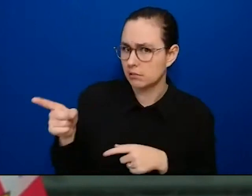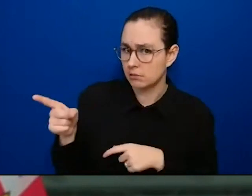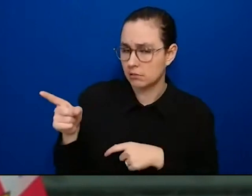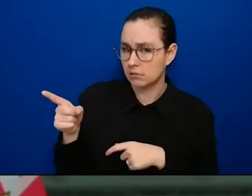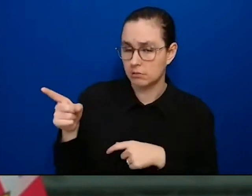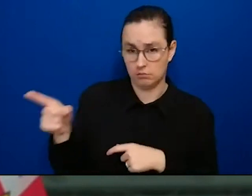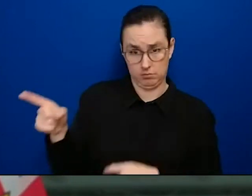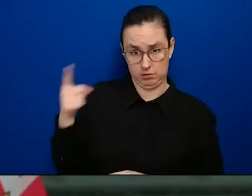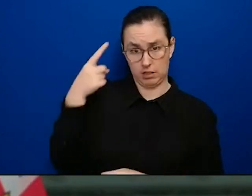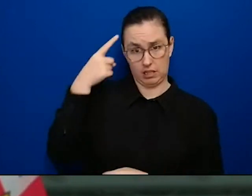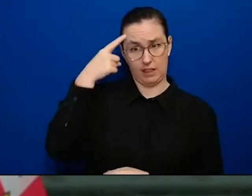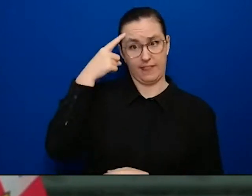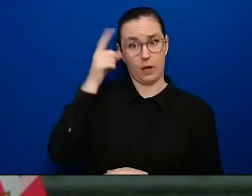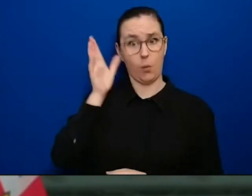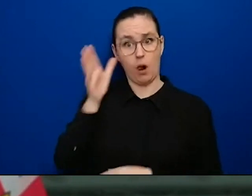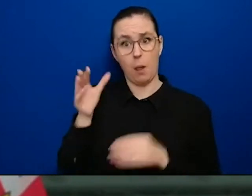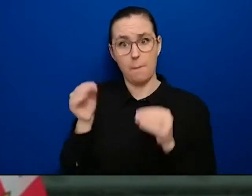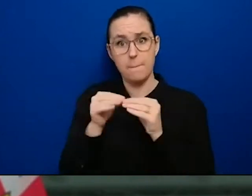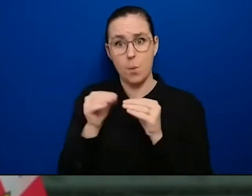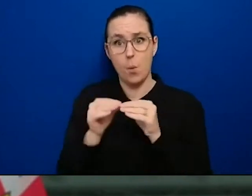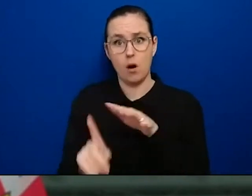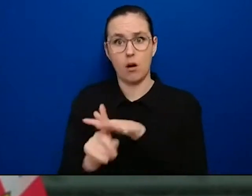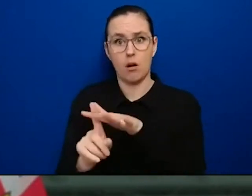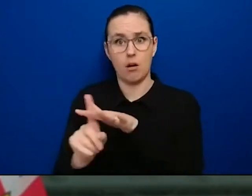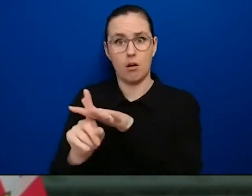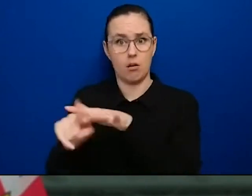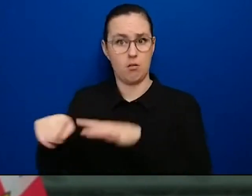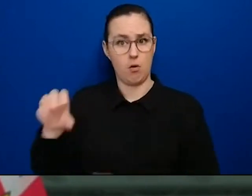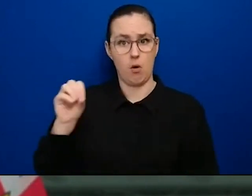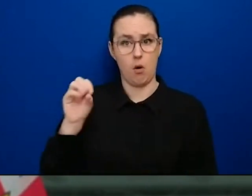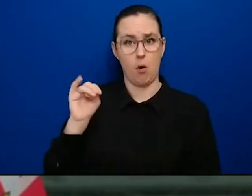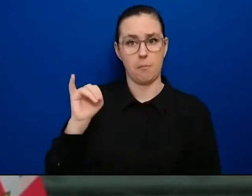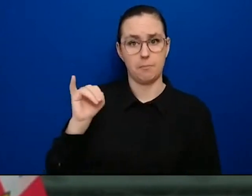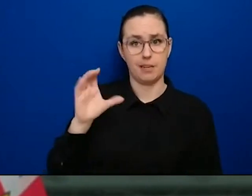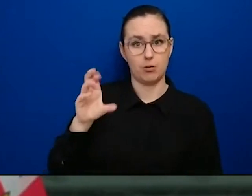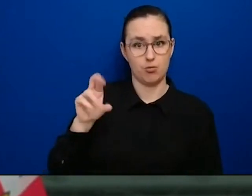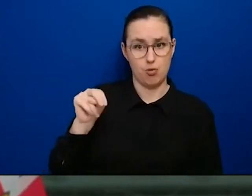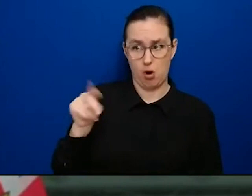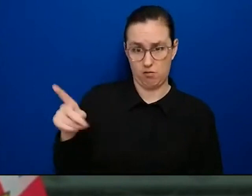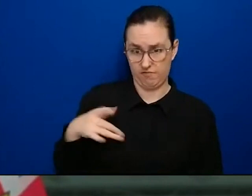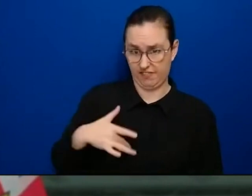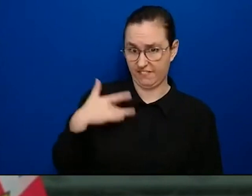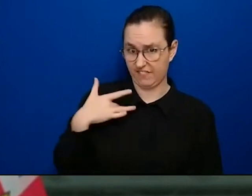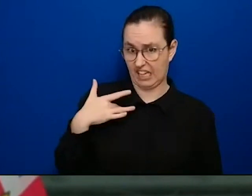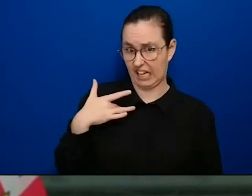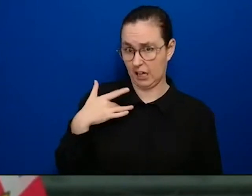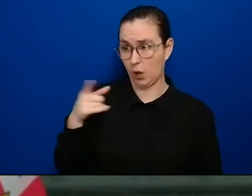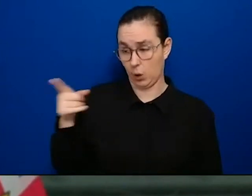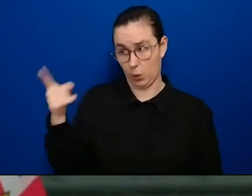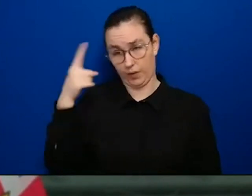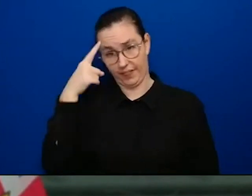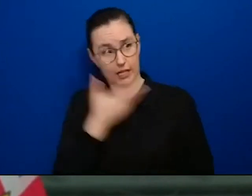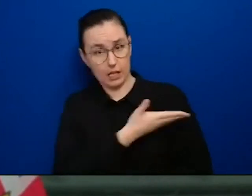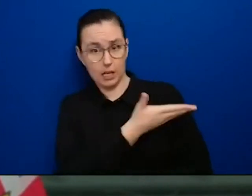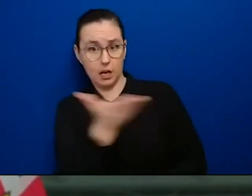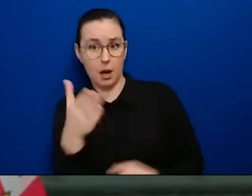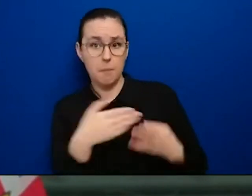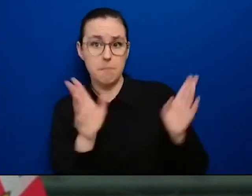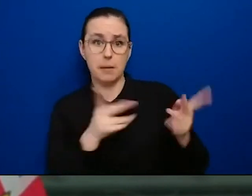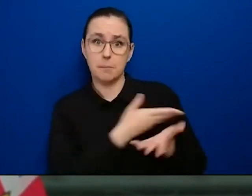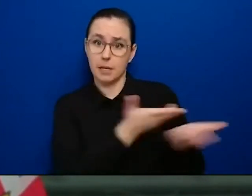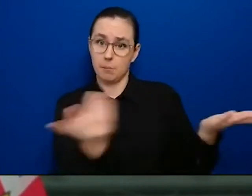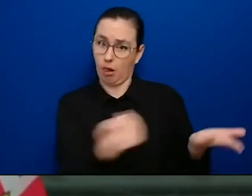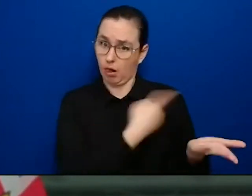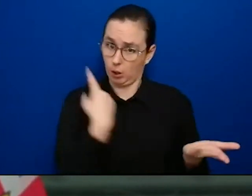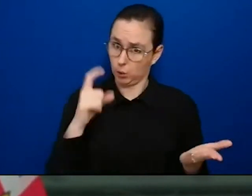Henry, like how likely is it that we will have more cases with this variant and how concerned the public should be? Yeah, you know, I think this